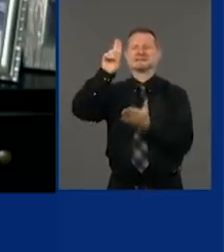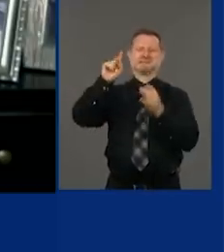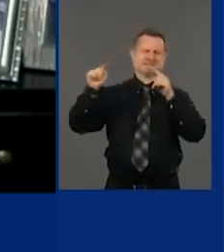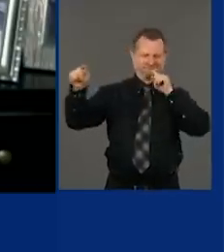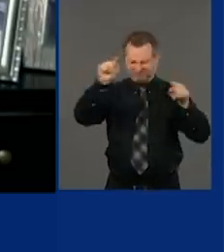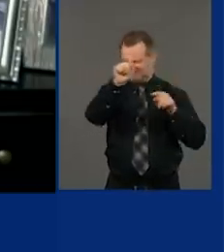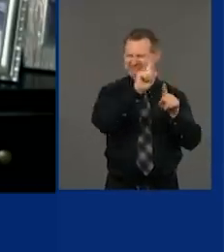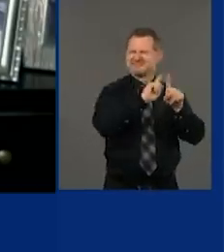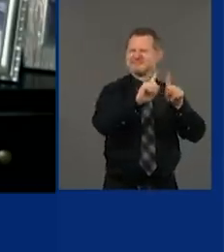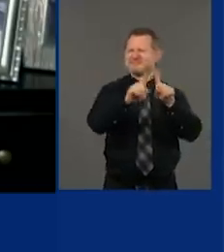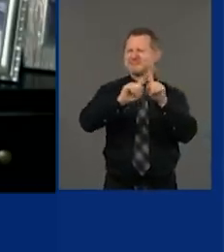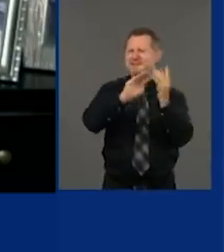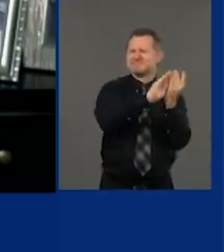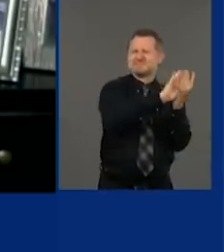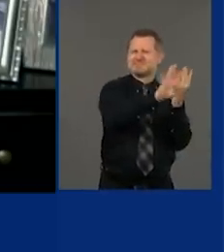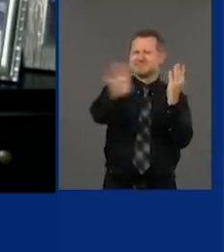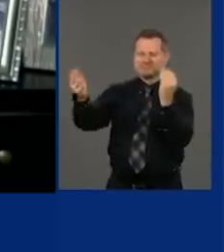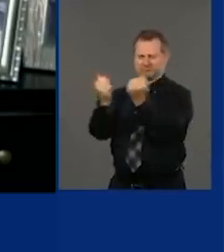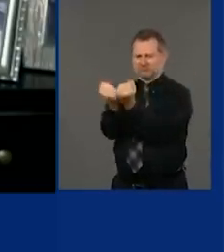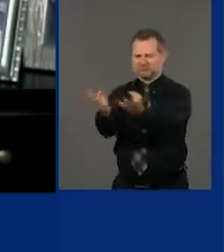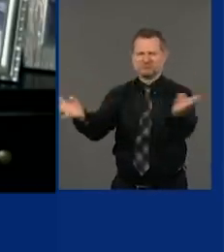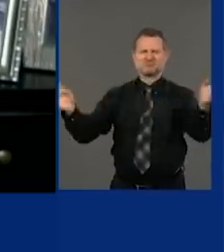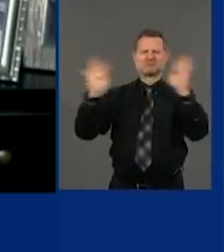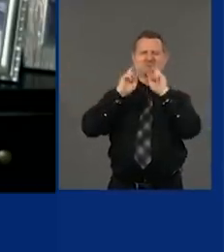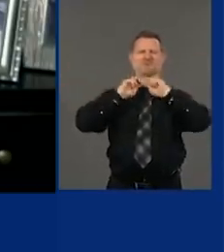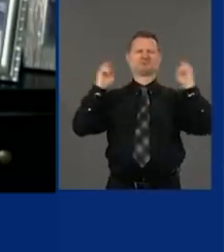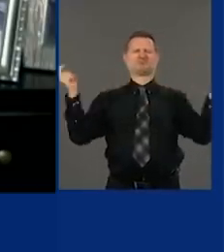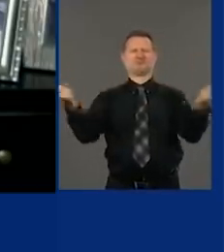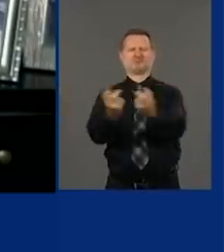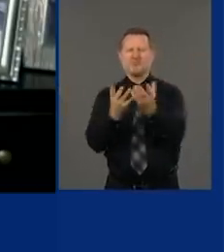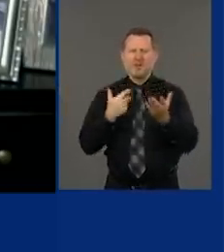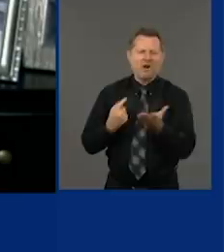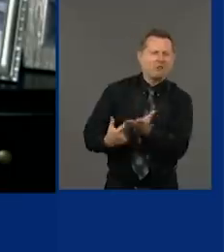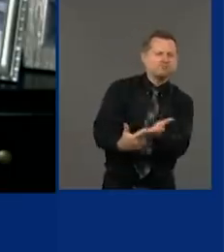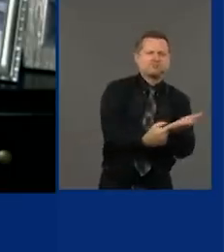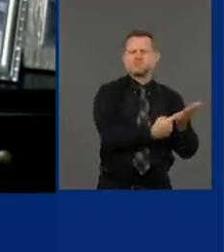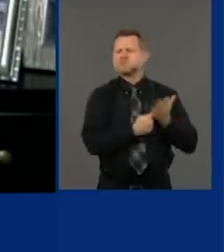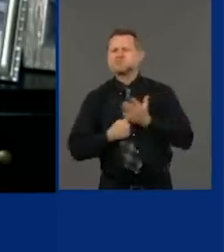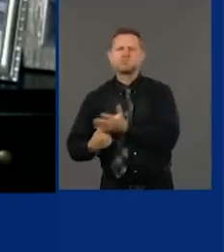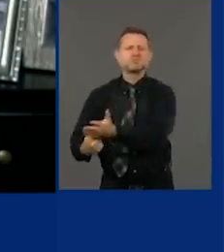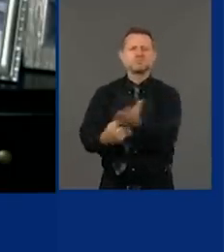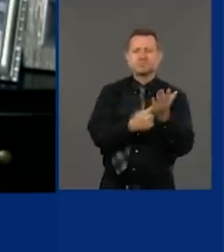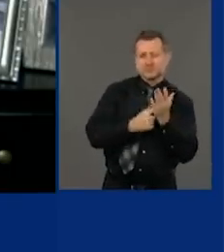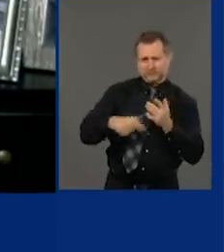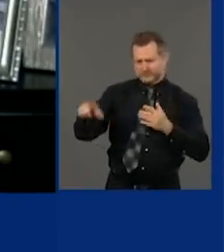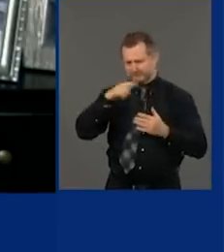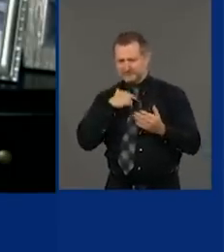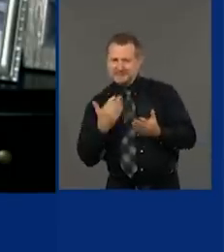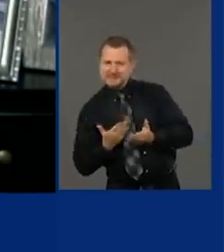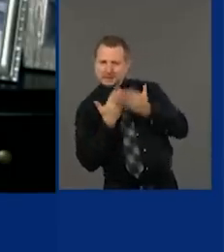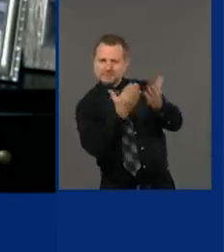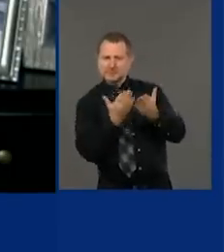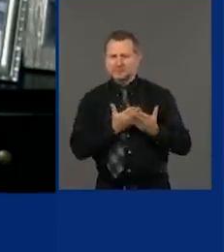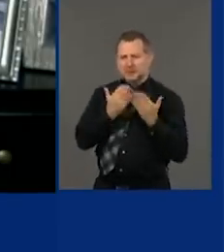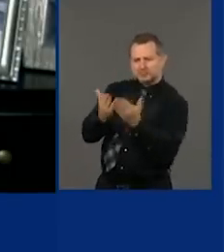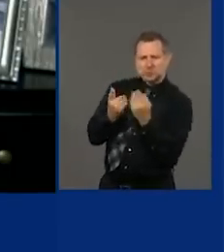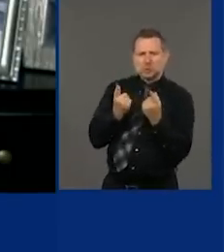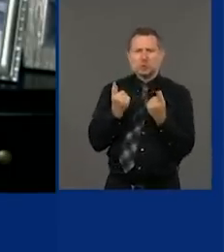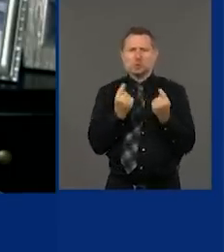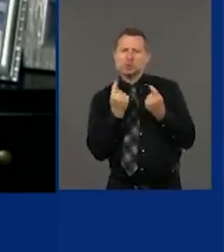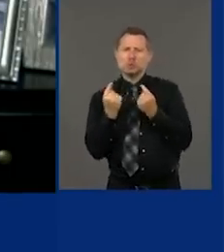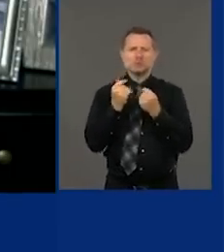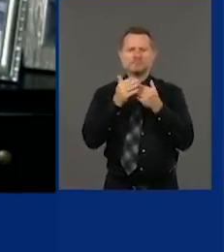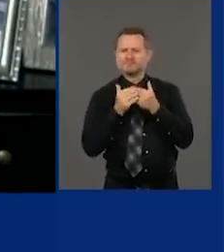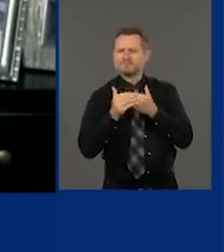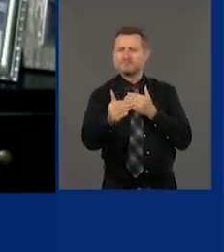of our community. And they made some very clear recommendations on where we needed to go with reopening,